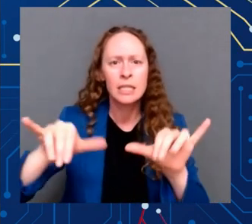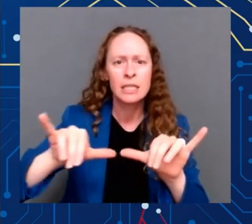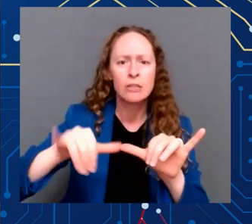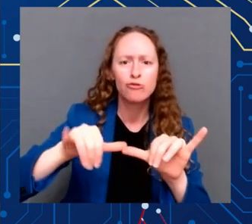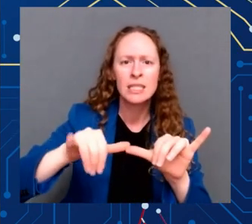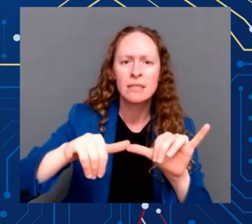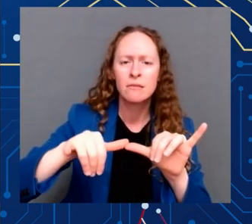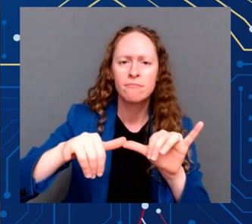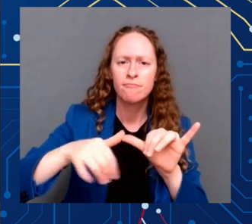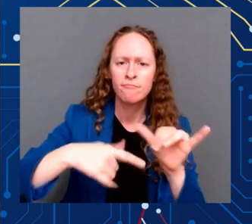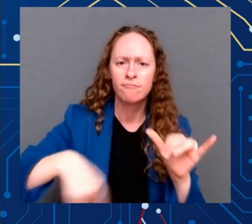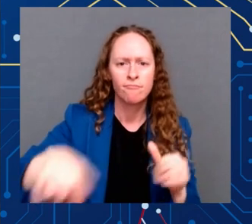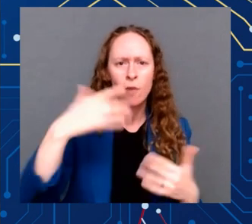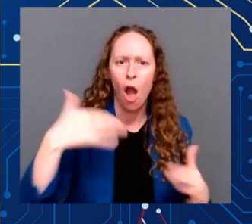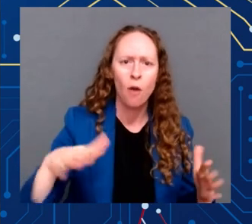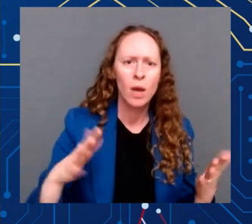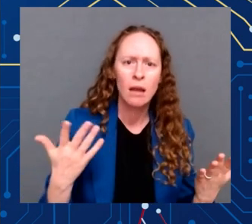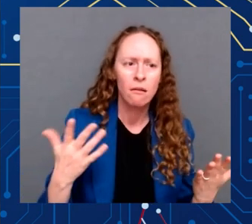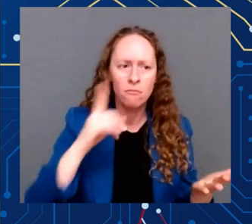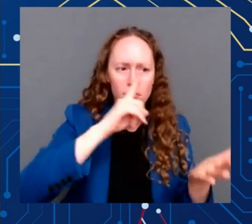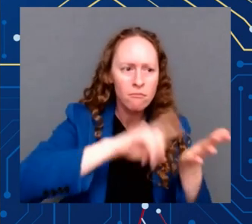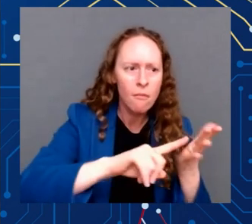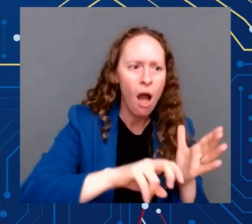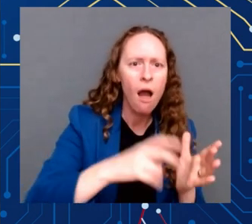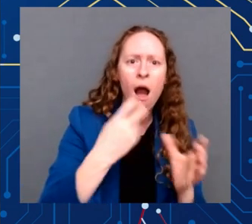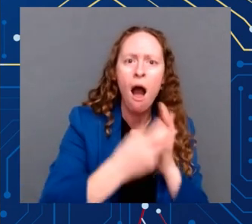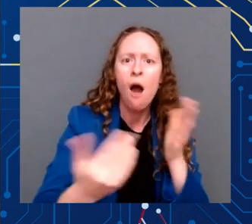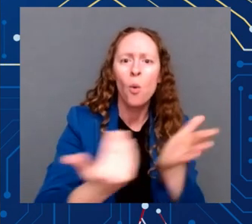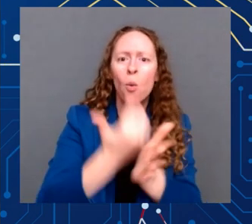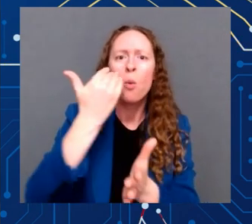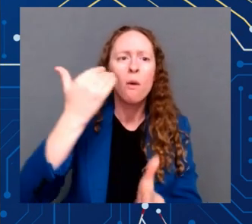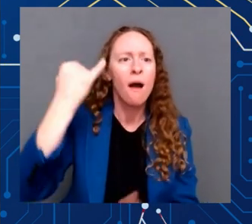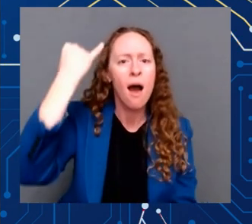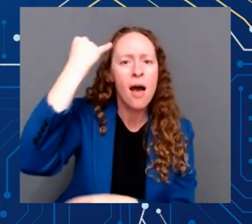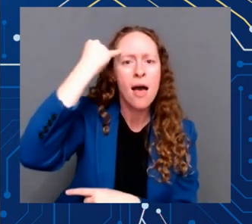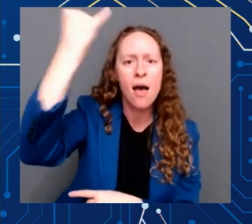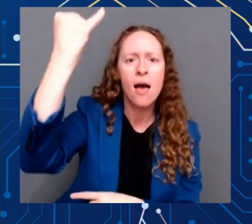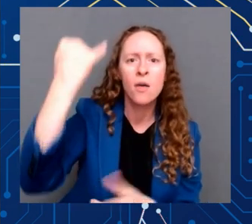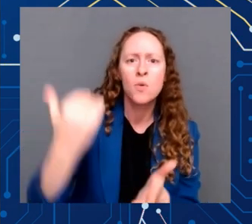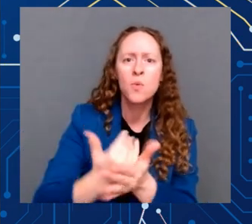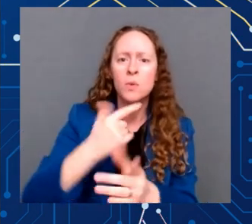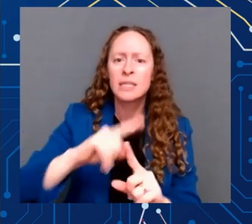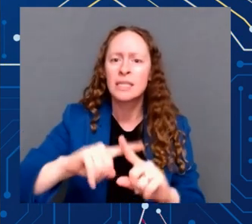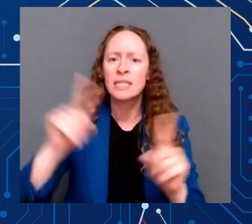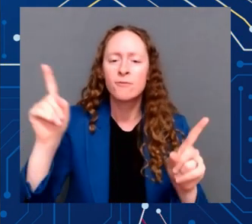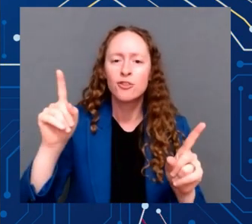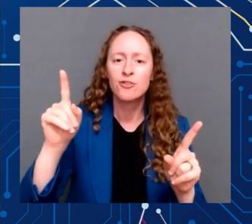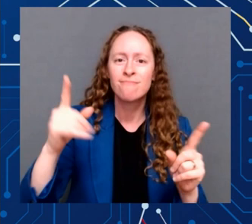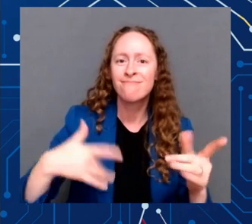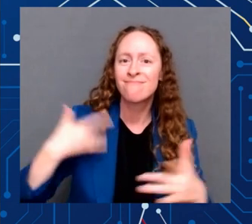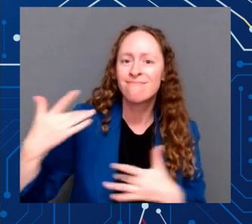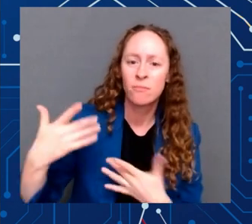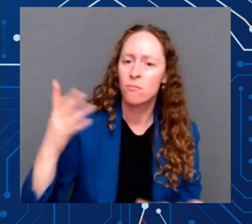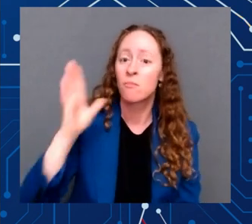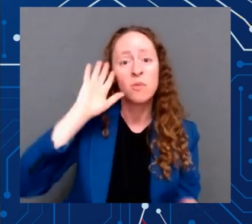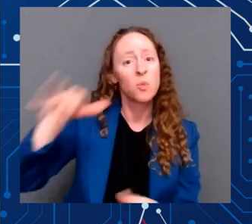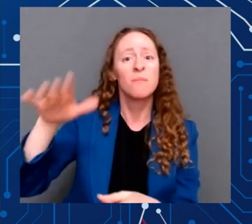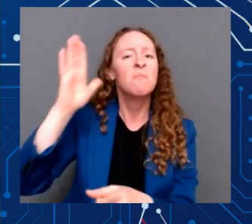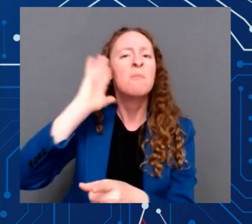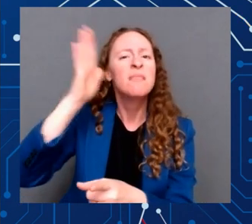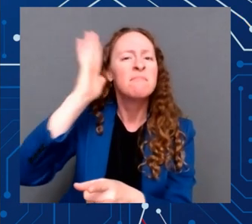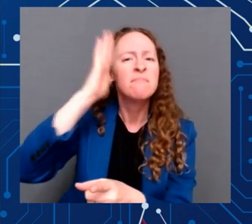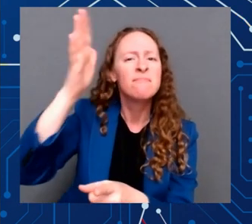powered unprecedented prosperity. Our technology has altered the course of history. And our